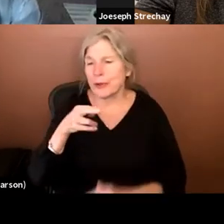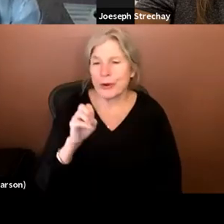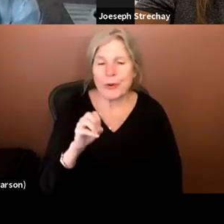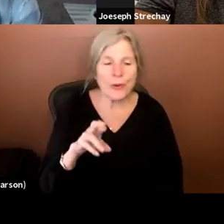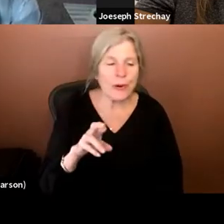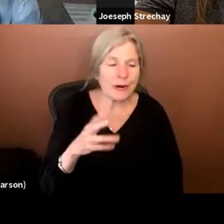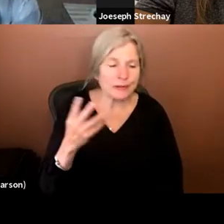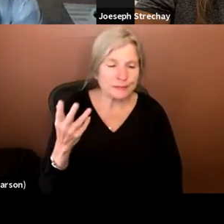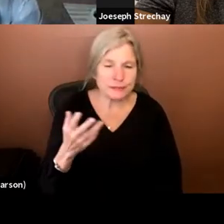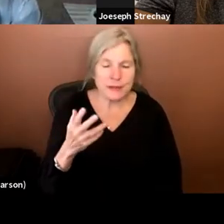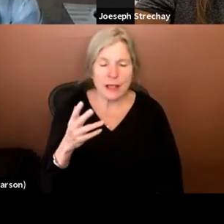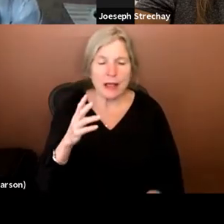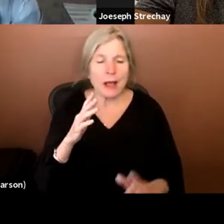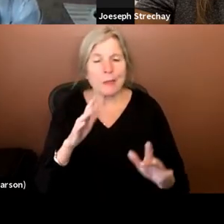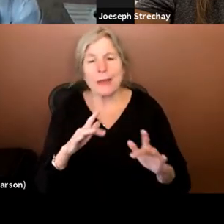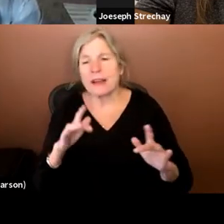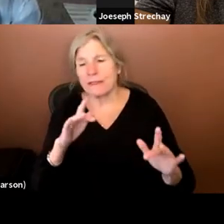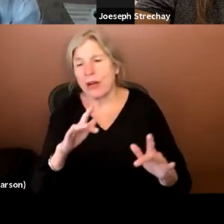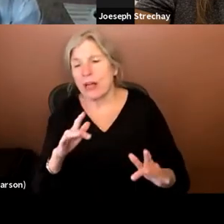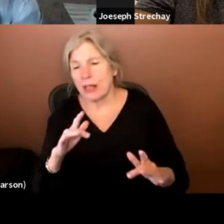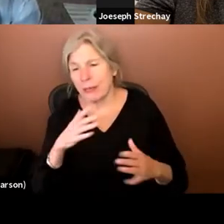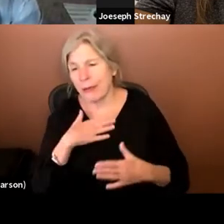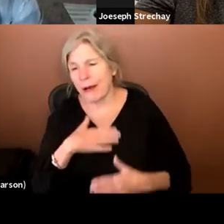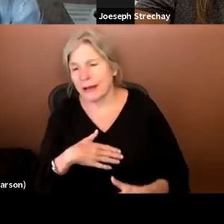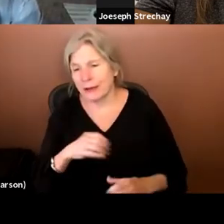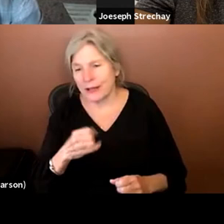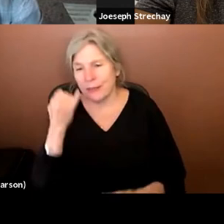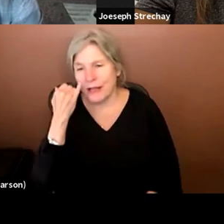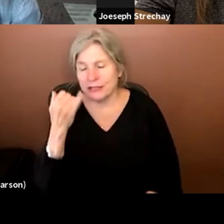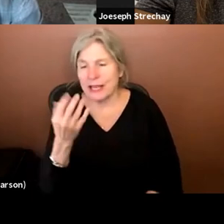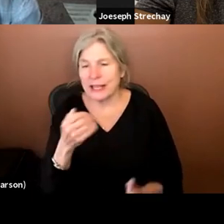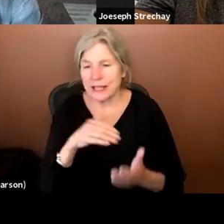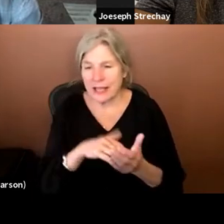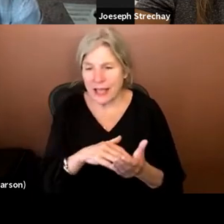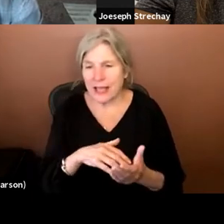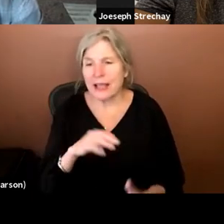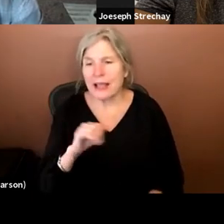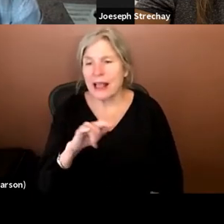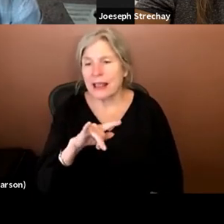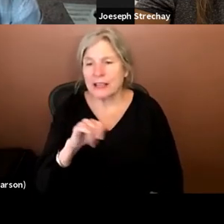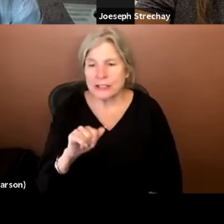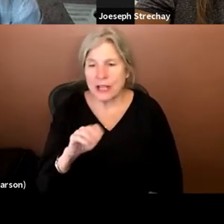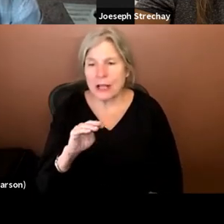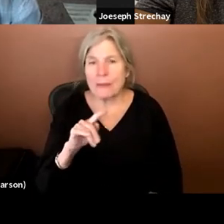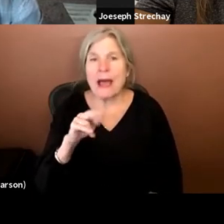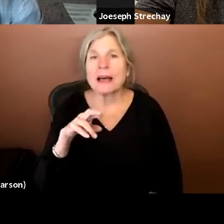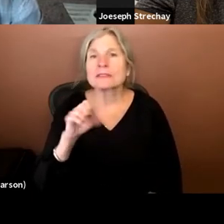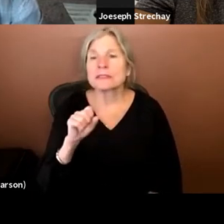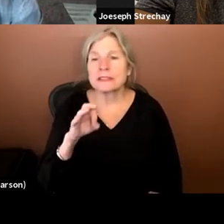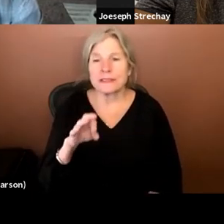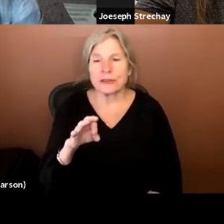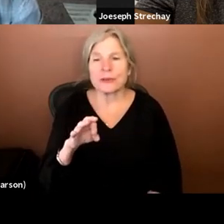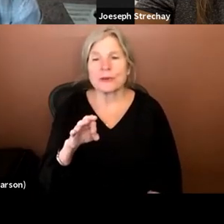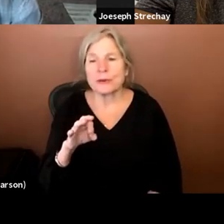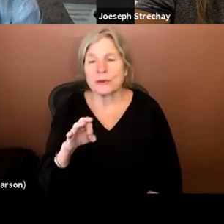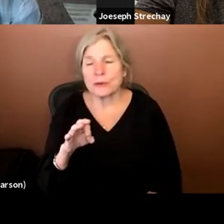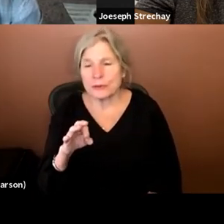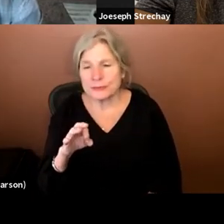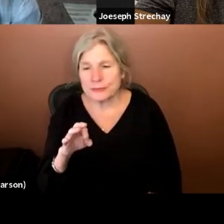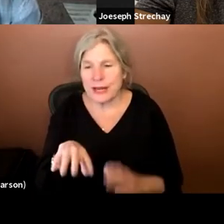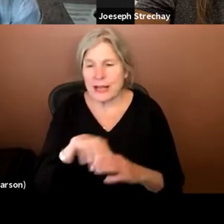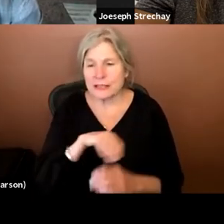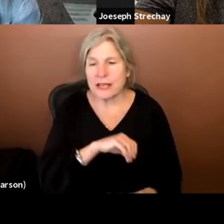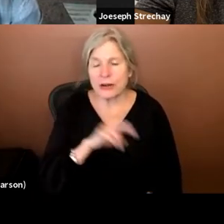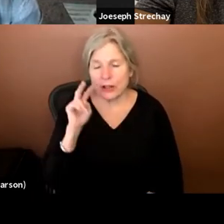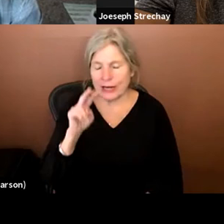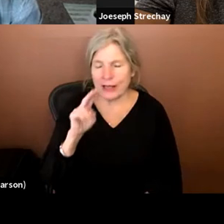um, pitiful body you can imagine. And again, and again, Masters also, um, if you are not sighted while we're looking at those